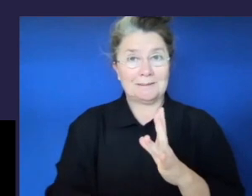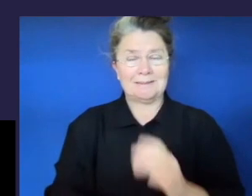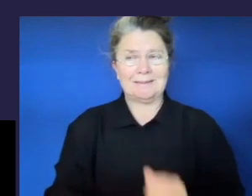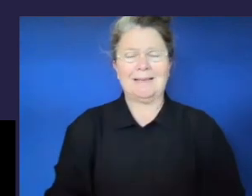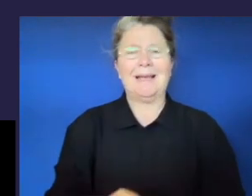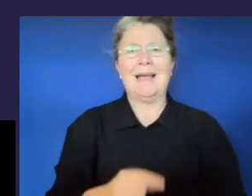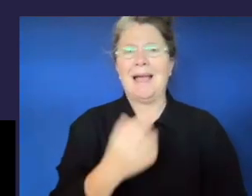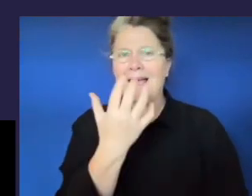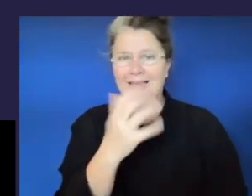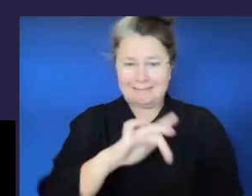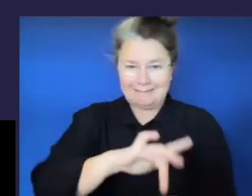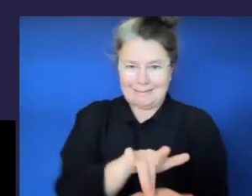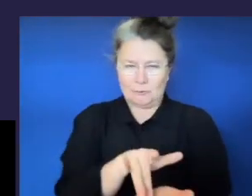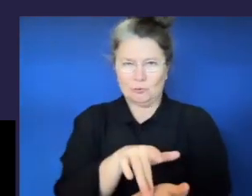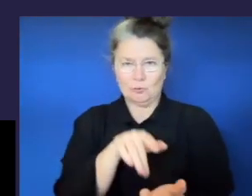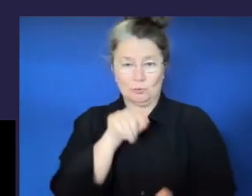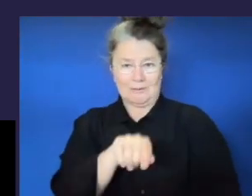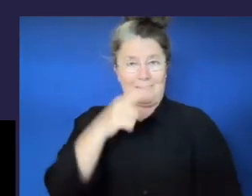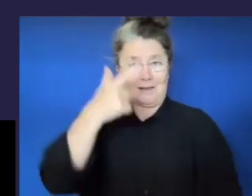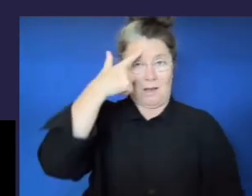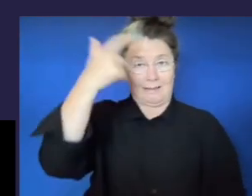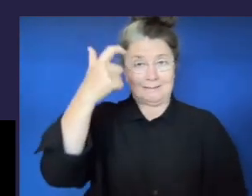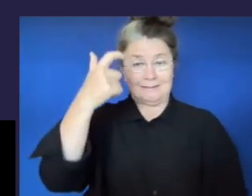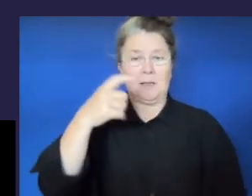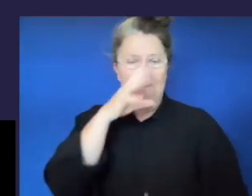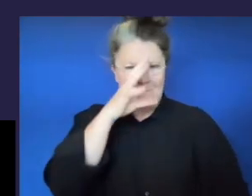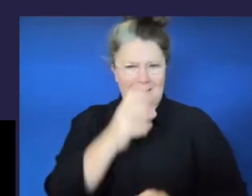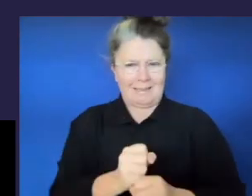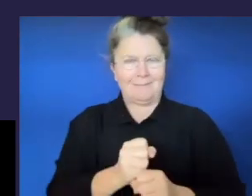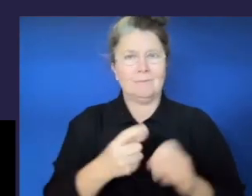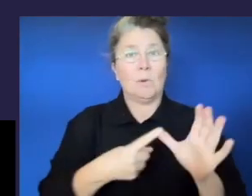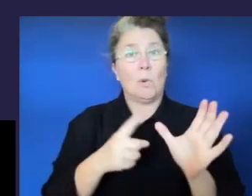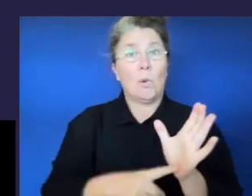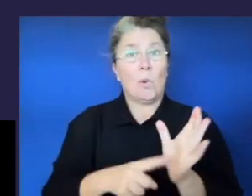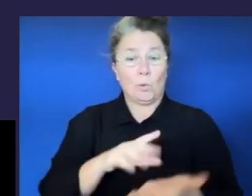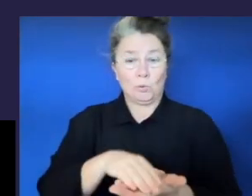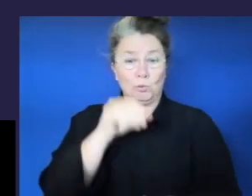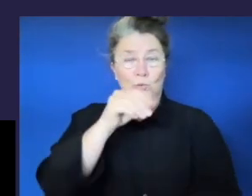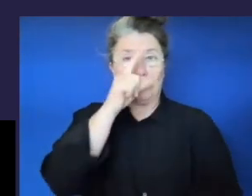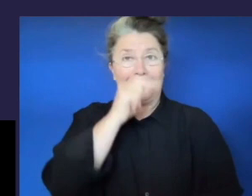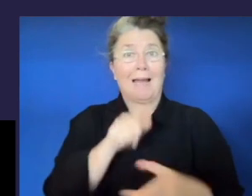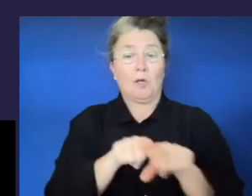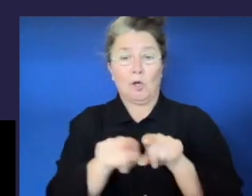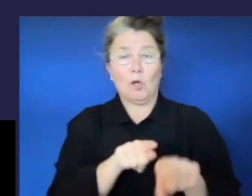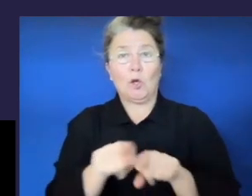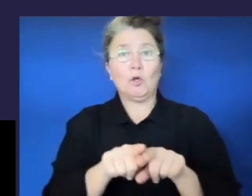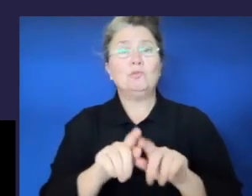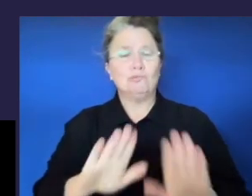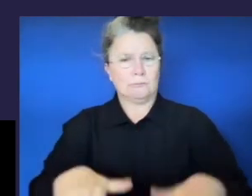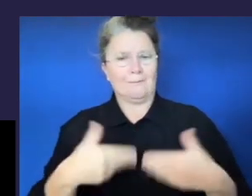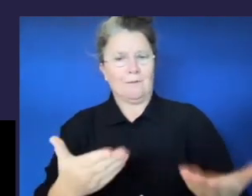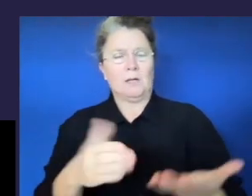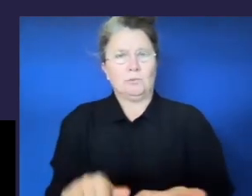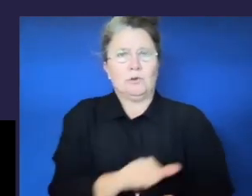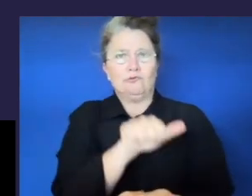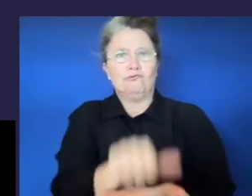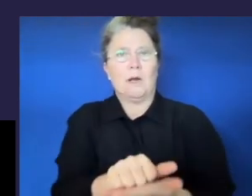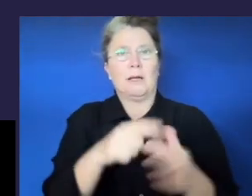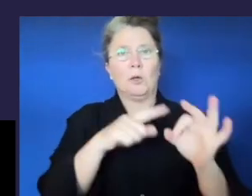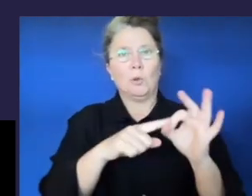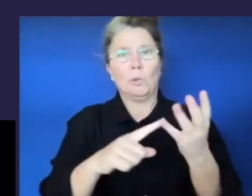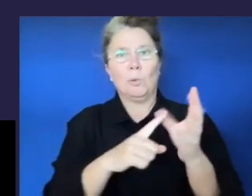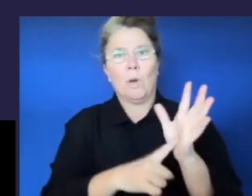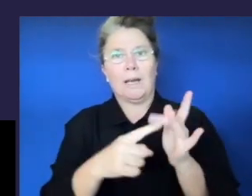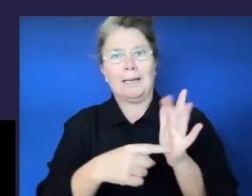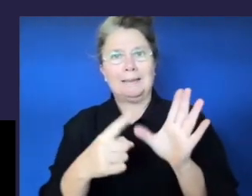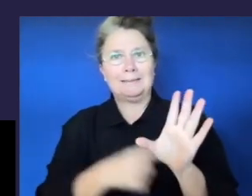can learn when provided with high quality and rigorous curriculum provision. equity of access to the Australian curriculum is achieved